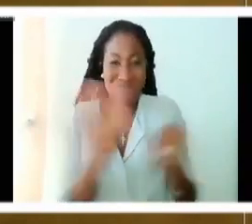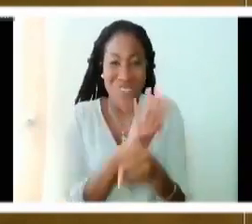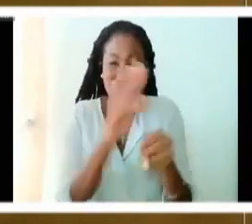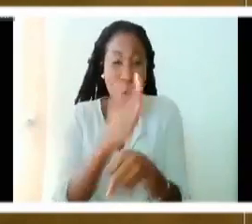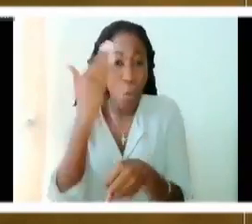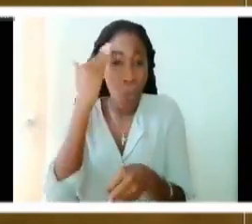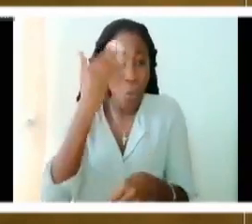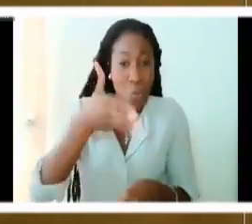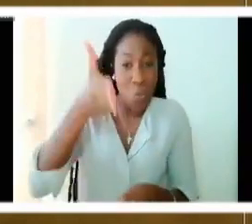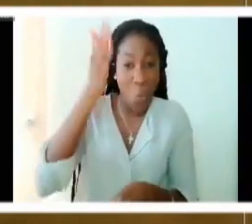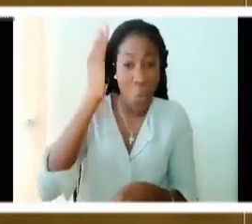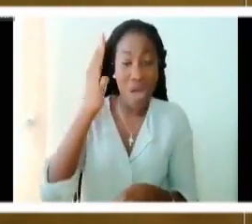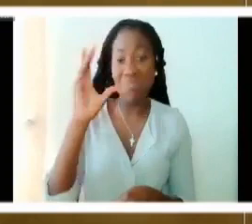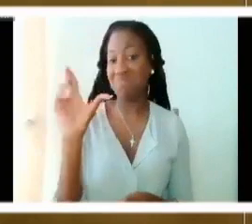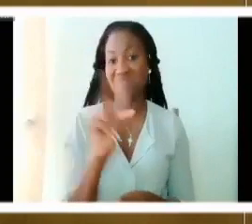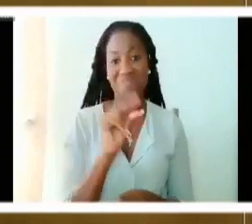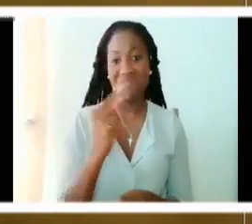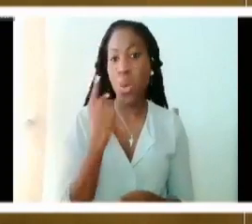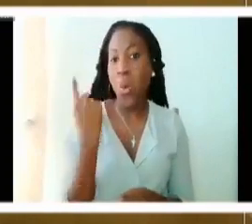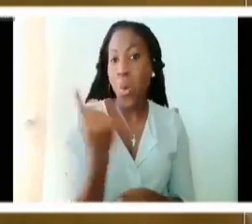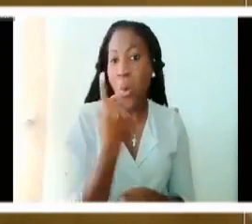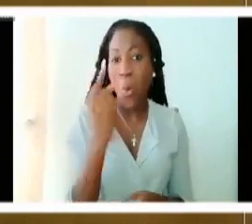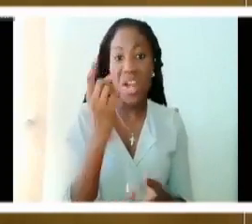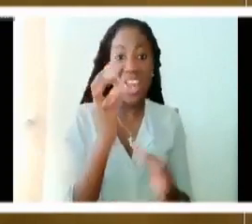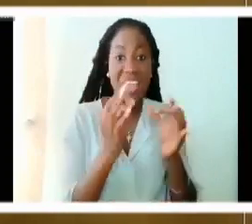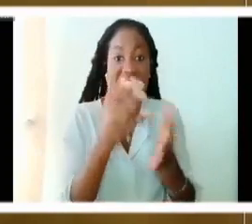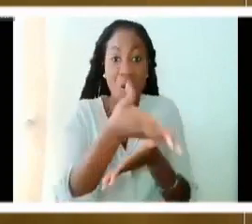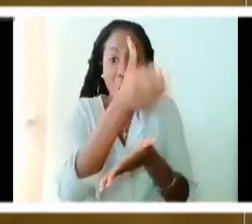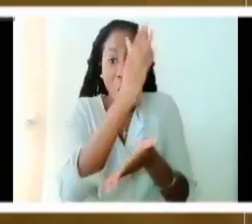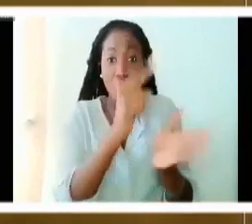have had. So, for instance,